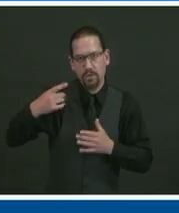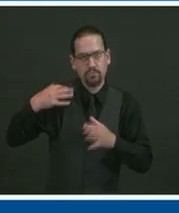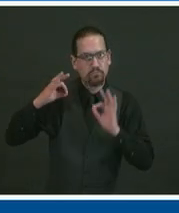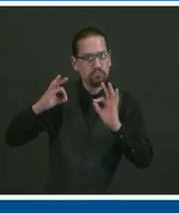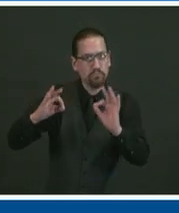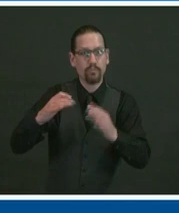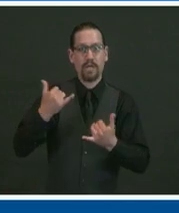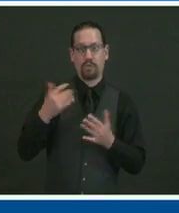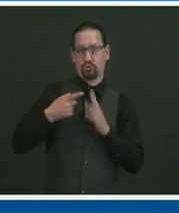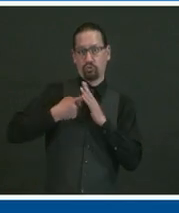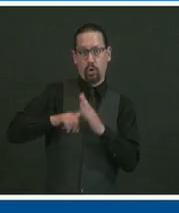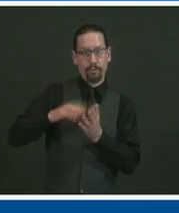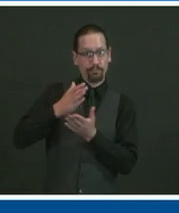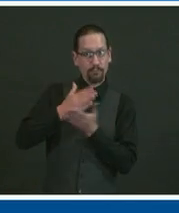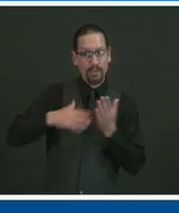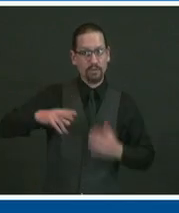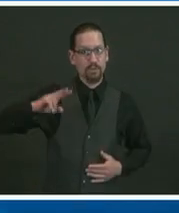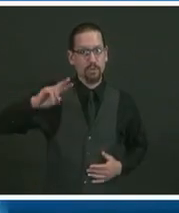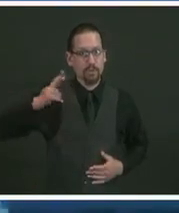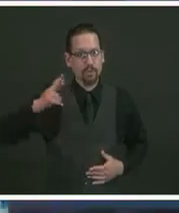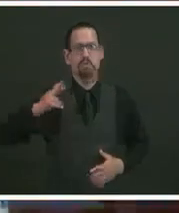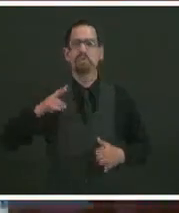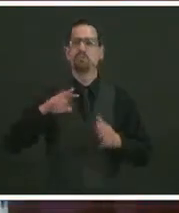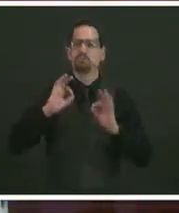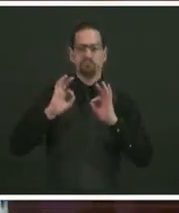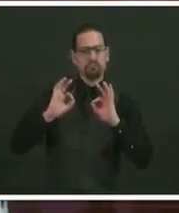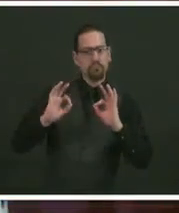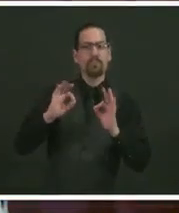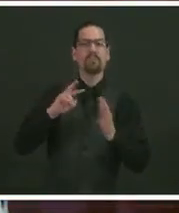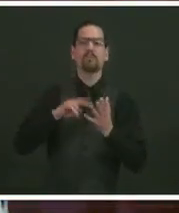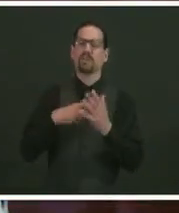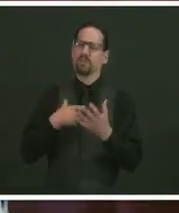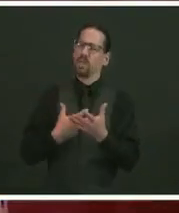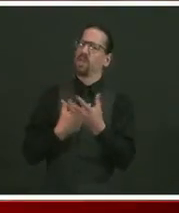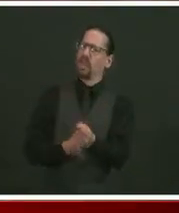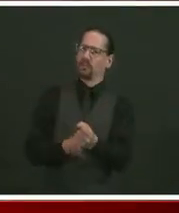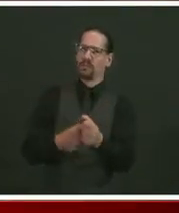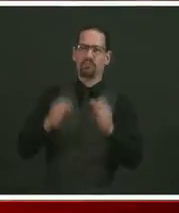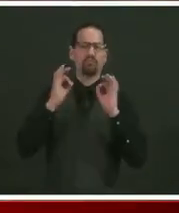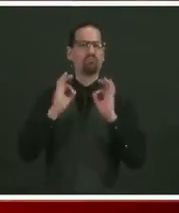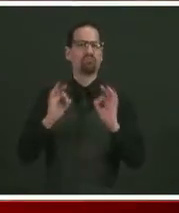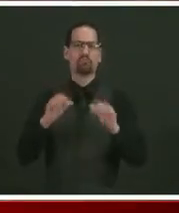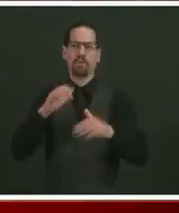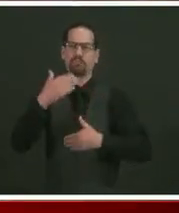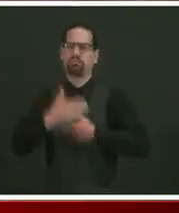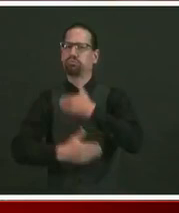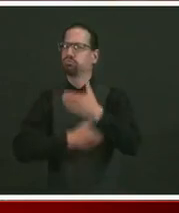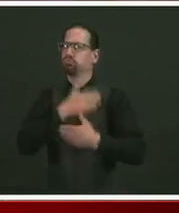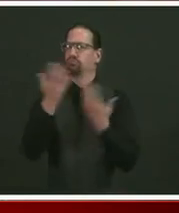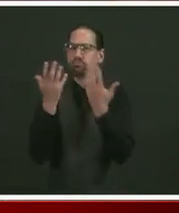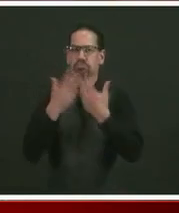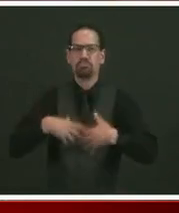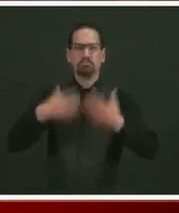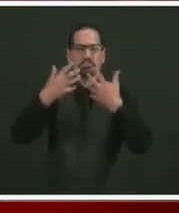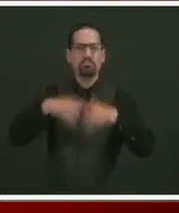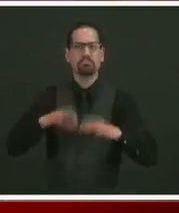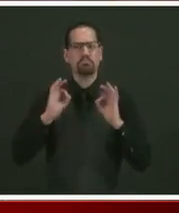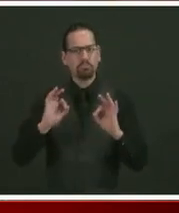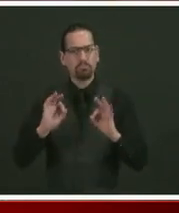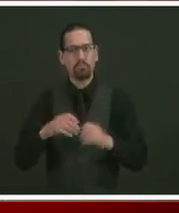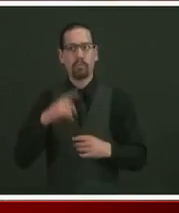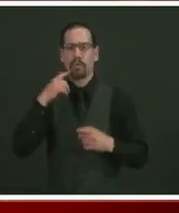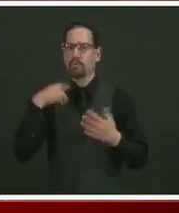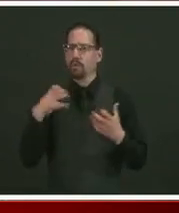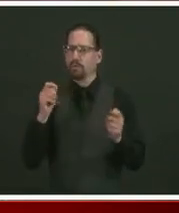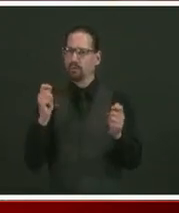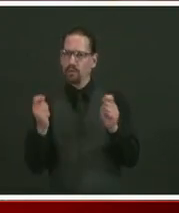have confidence. We made a lot of changes in Phase 1. And if that was going to result in the